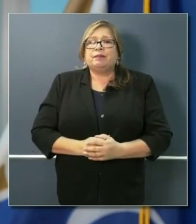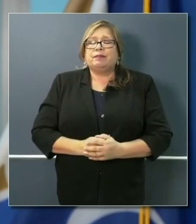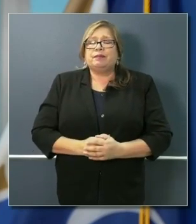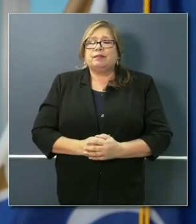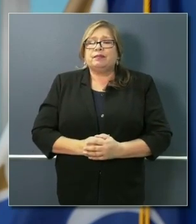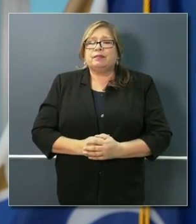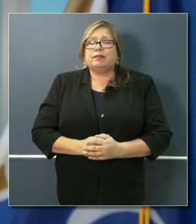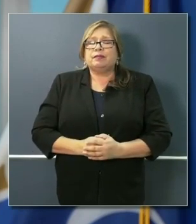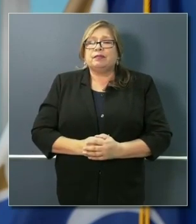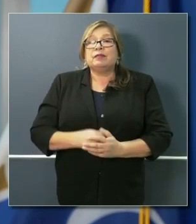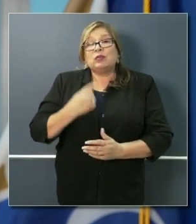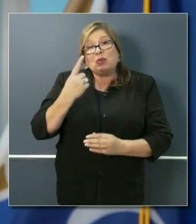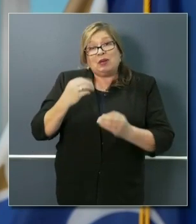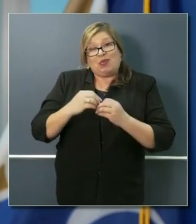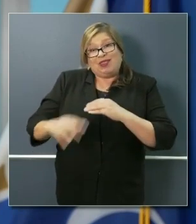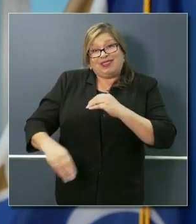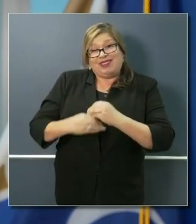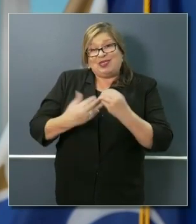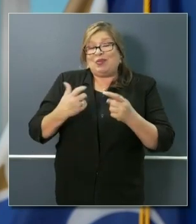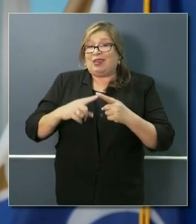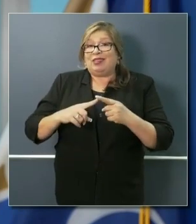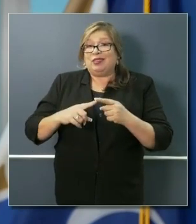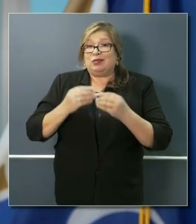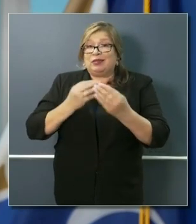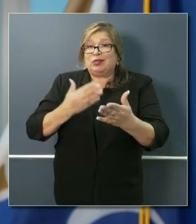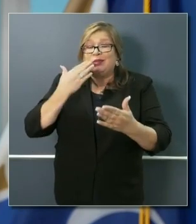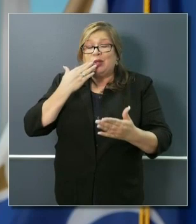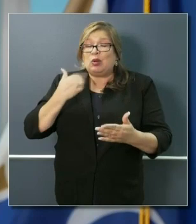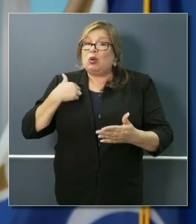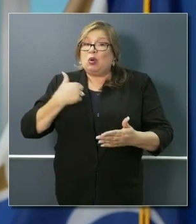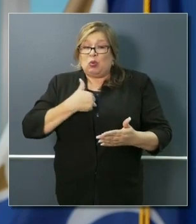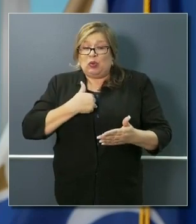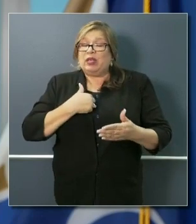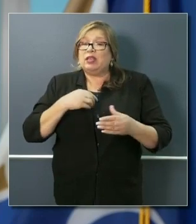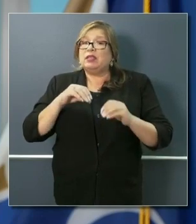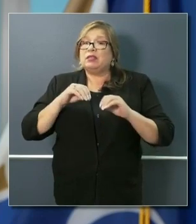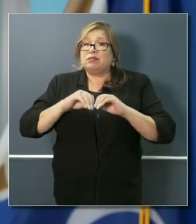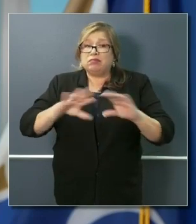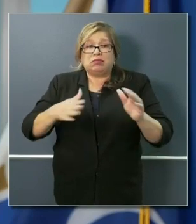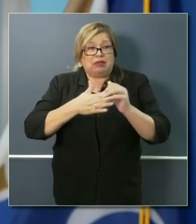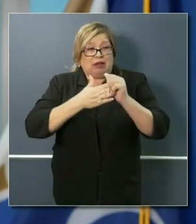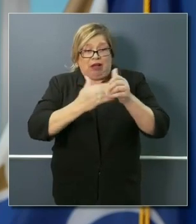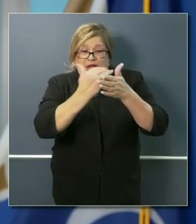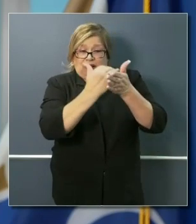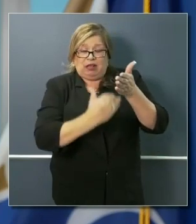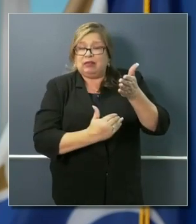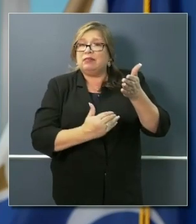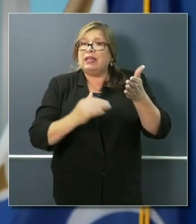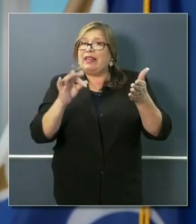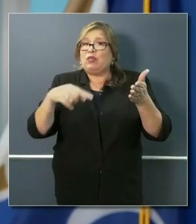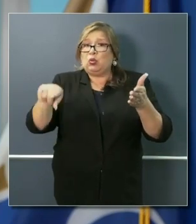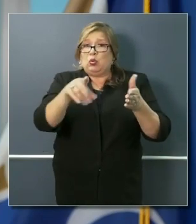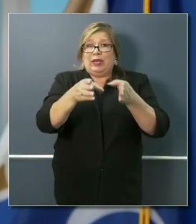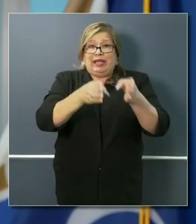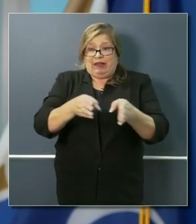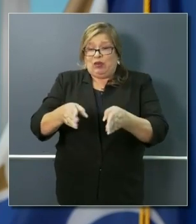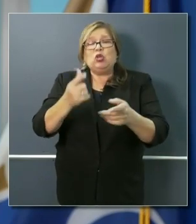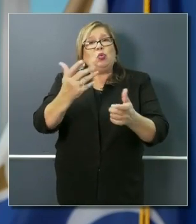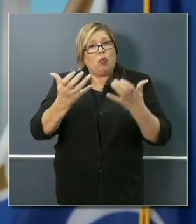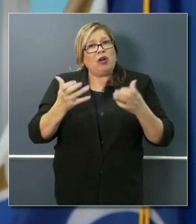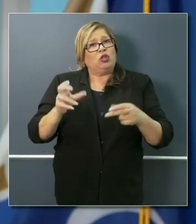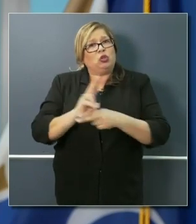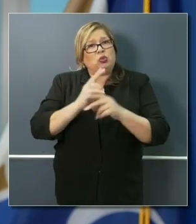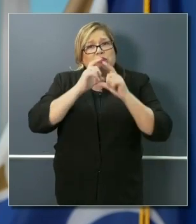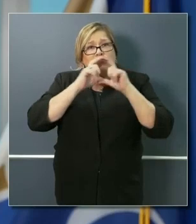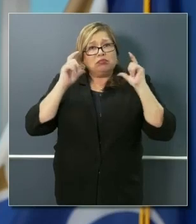We believe and we put out guidelines that if individuals want to have face coverings, that that is